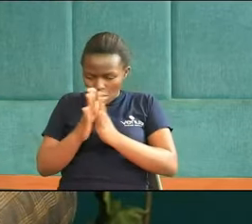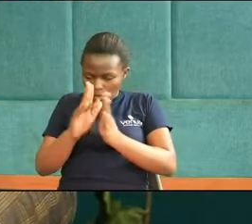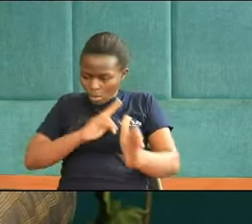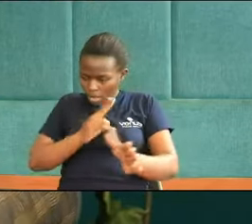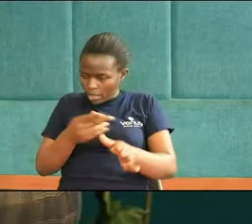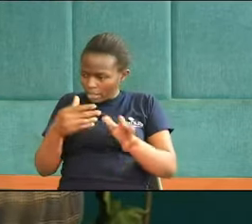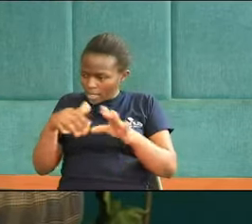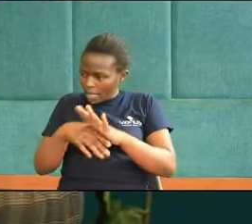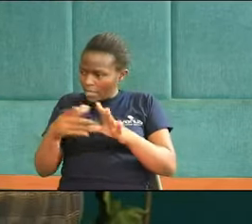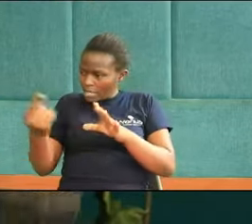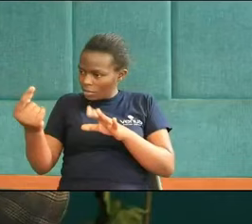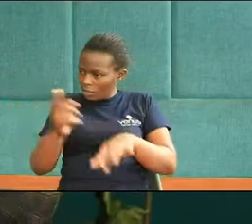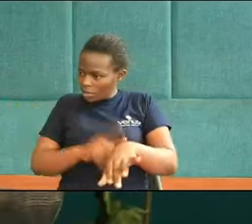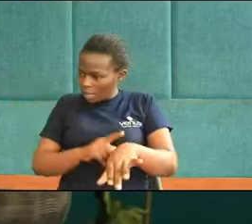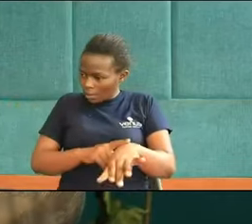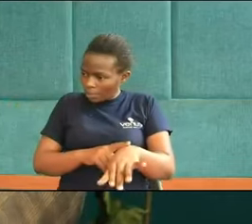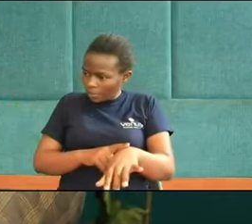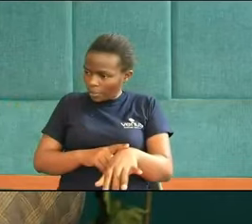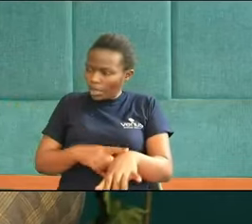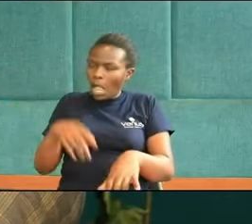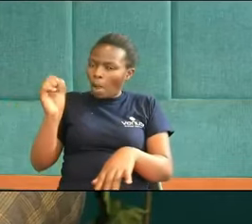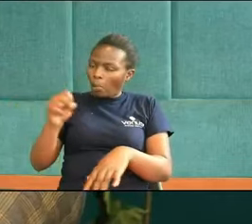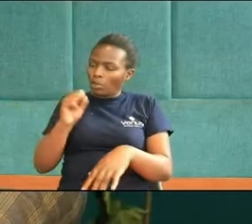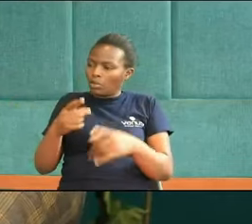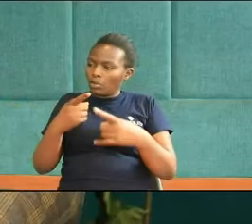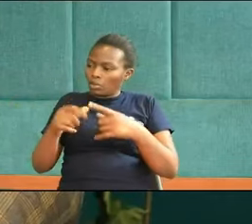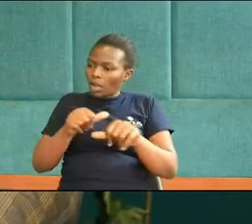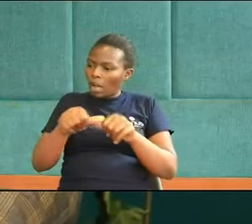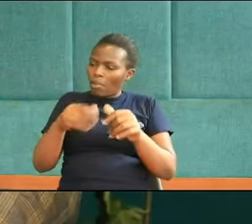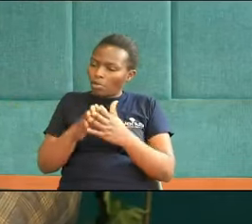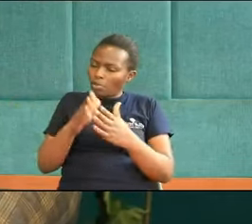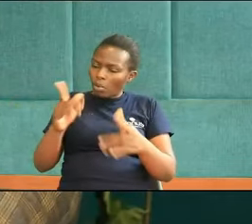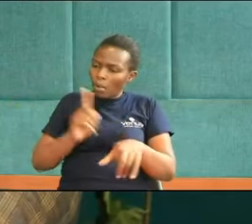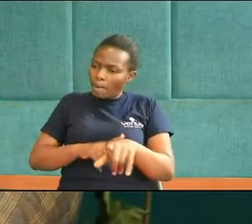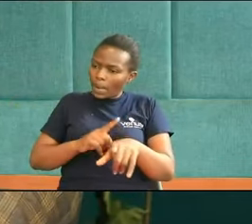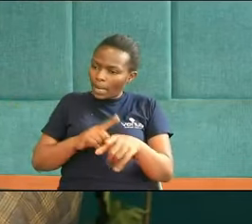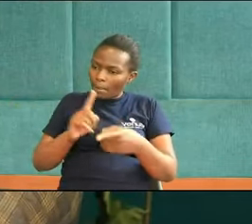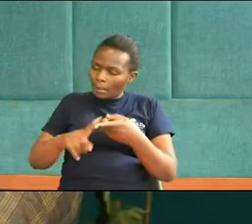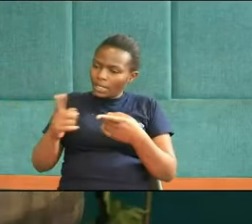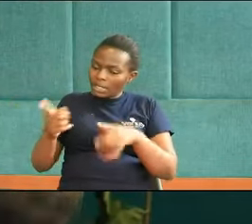this short time I know that we could have Explored much more But alas